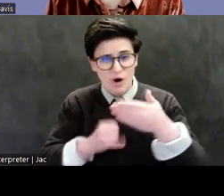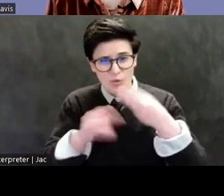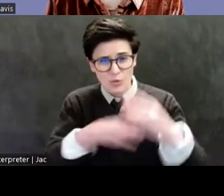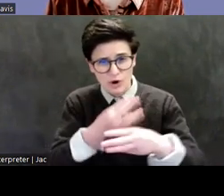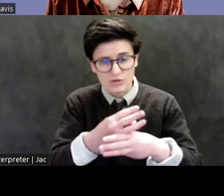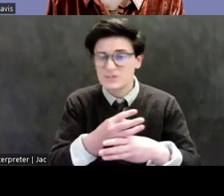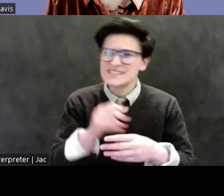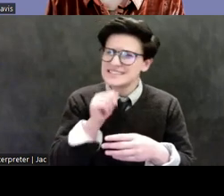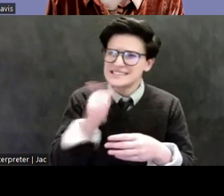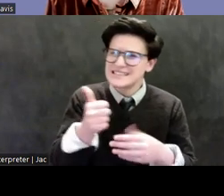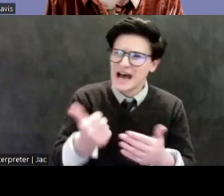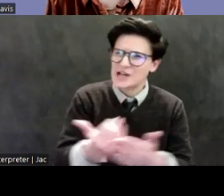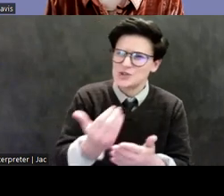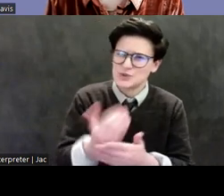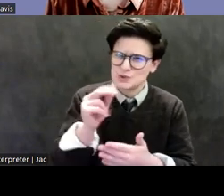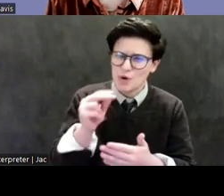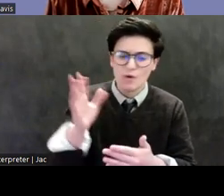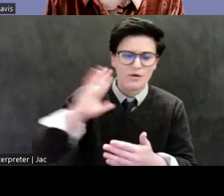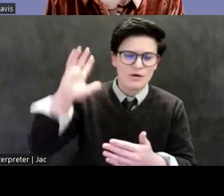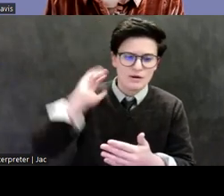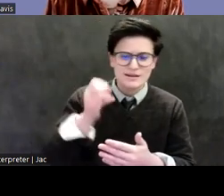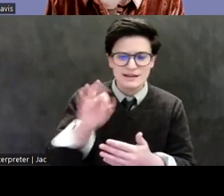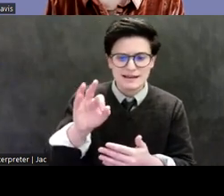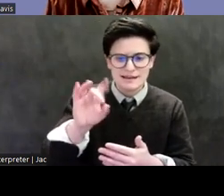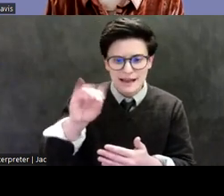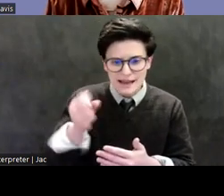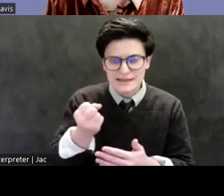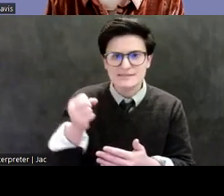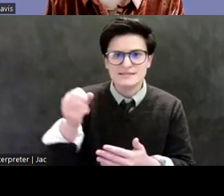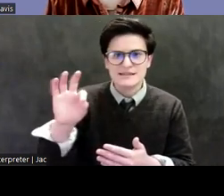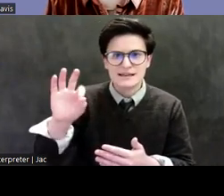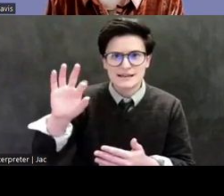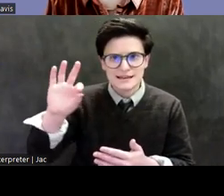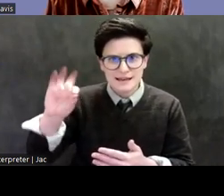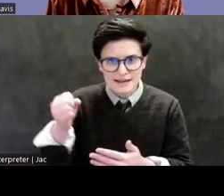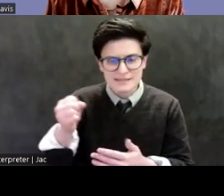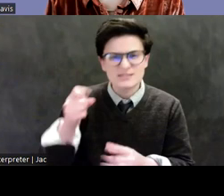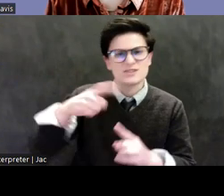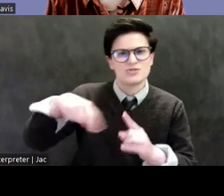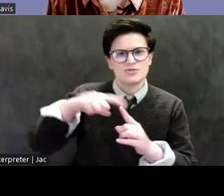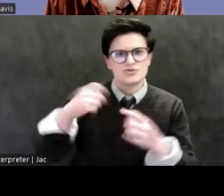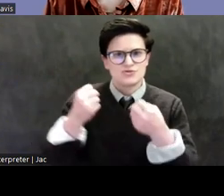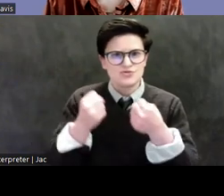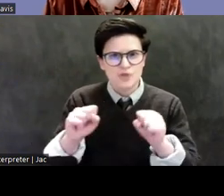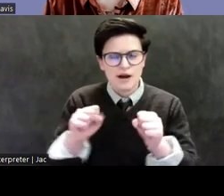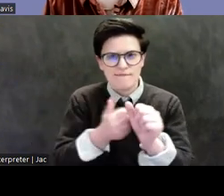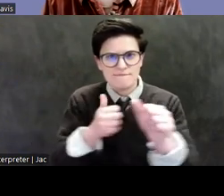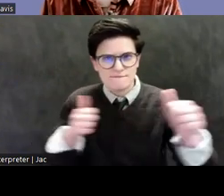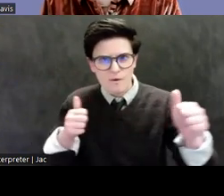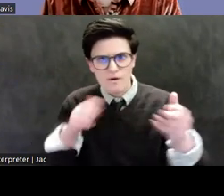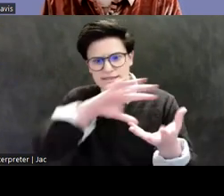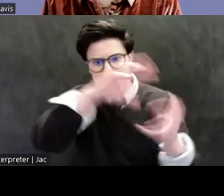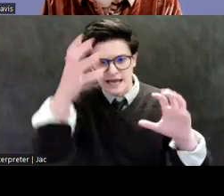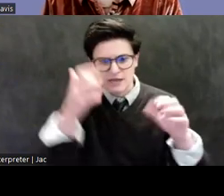1990s, as the art world was desperately trying to prevent future scandals involving classical Near and Middle Eastern antiquities,